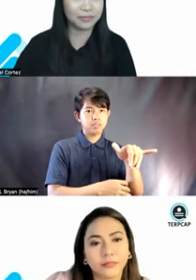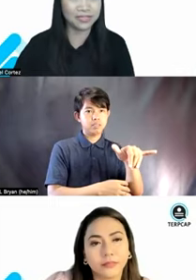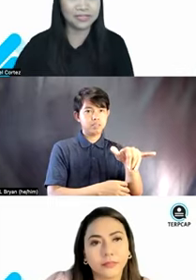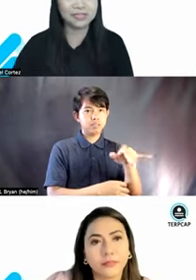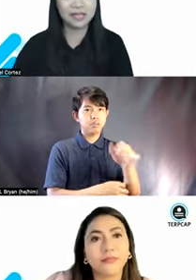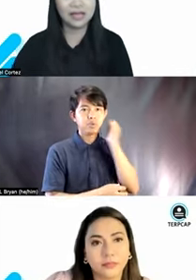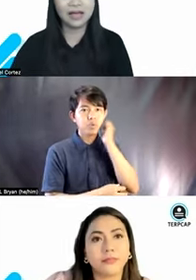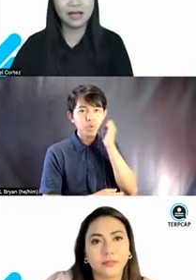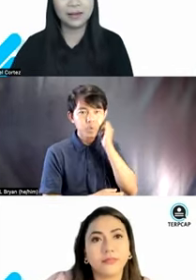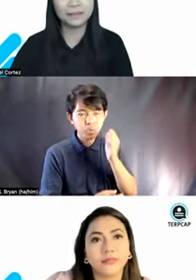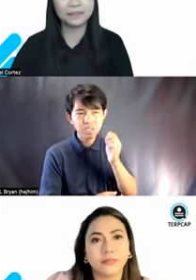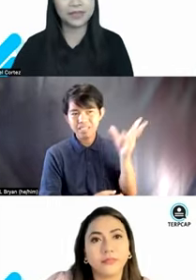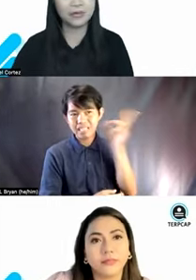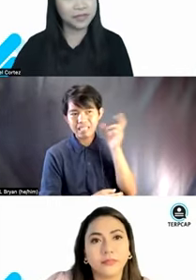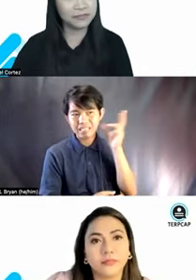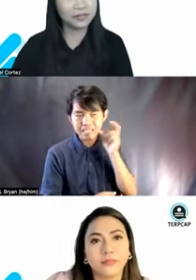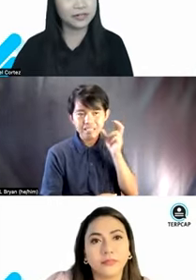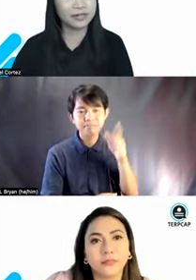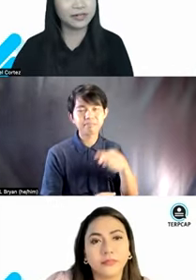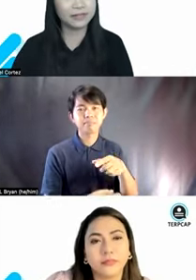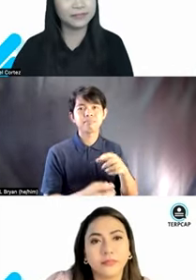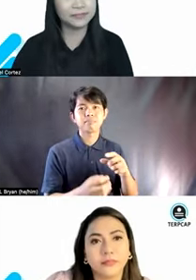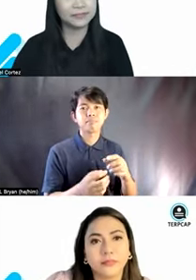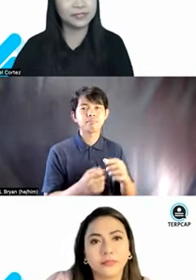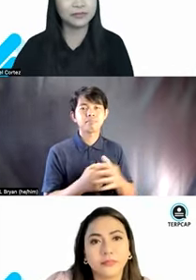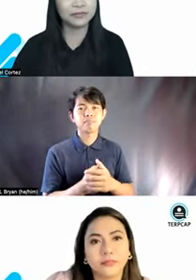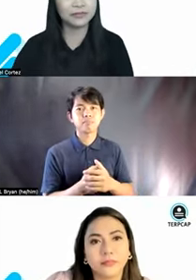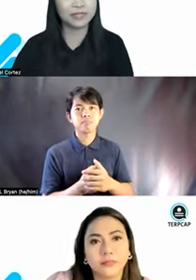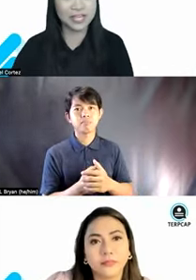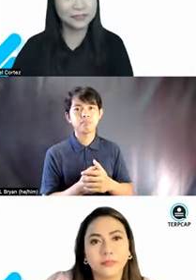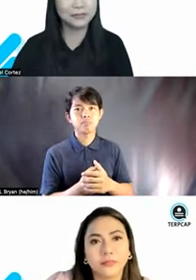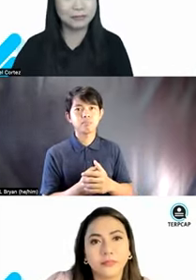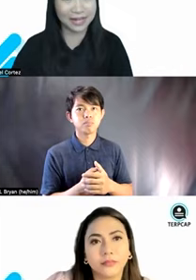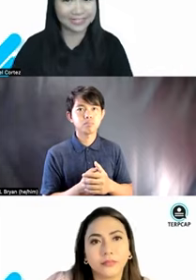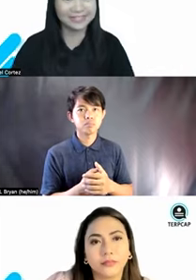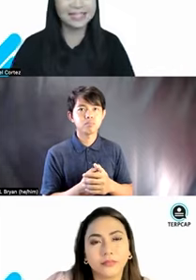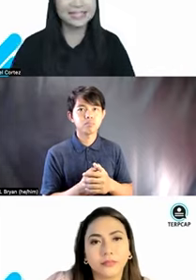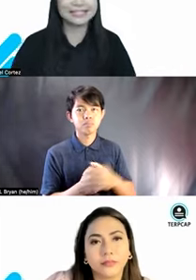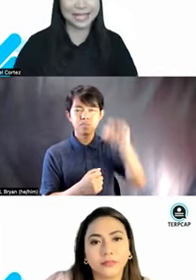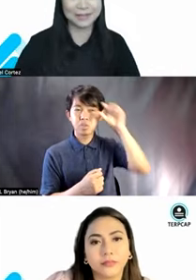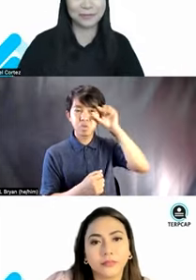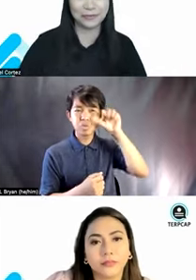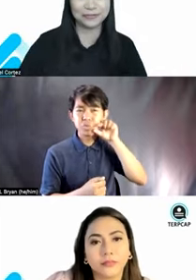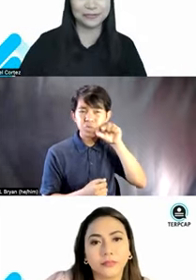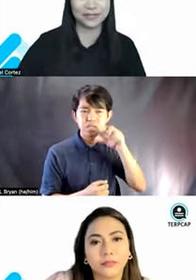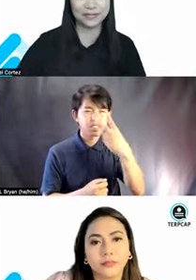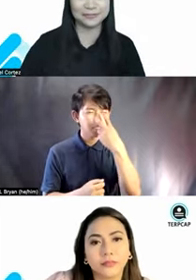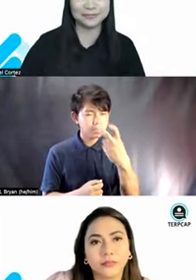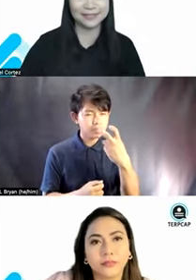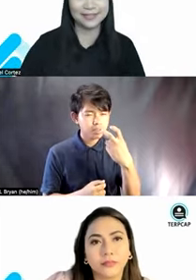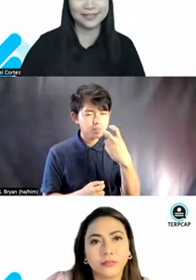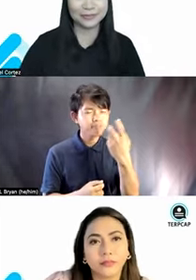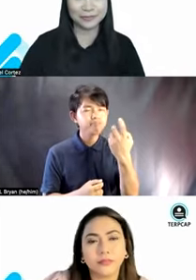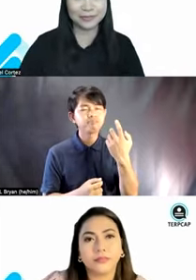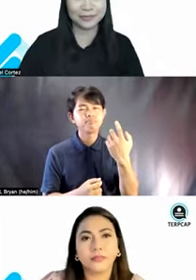nowadays. Um, however, um, well, the gender blind type of, um,